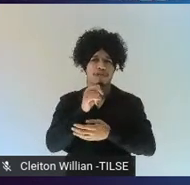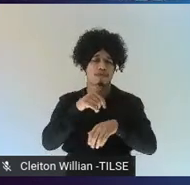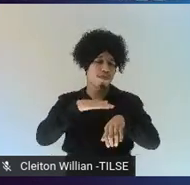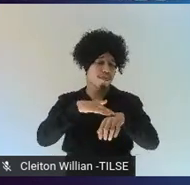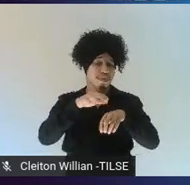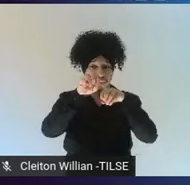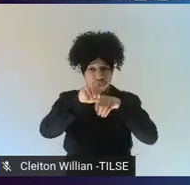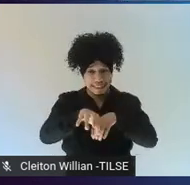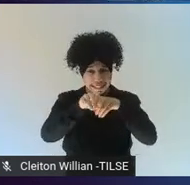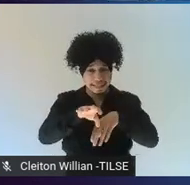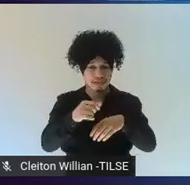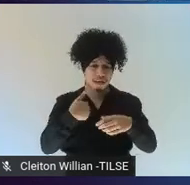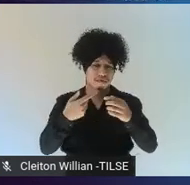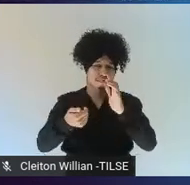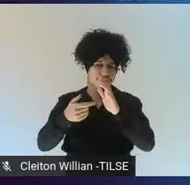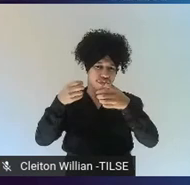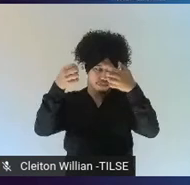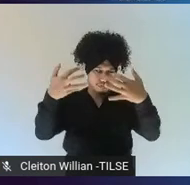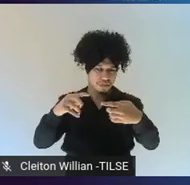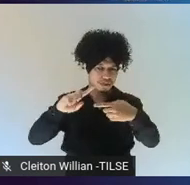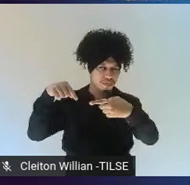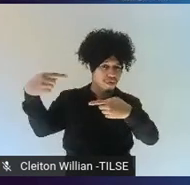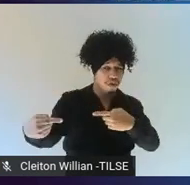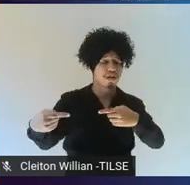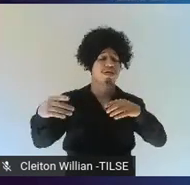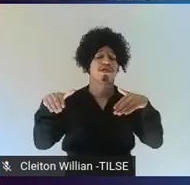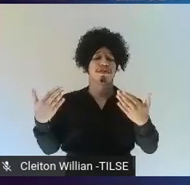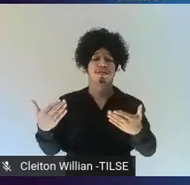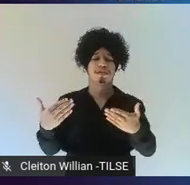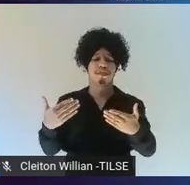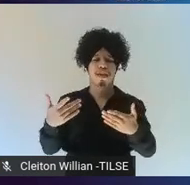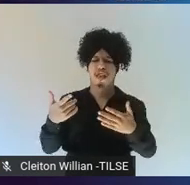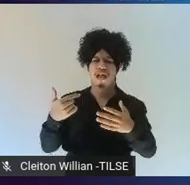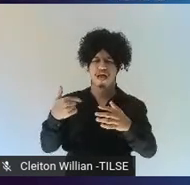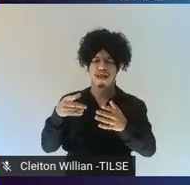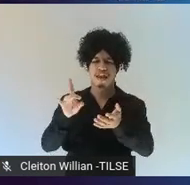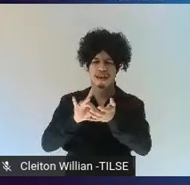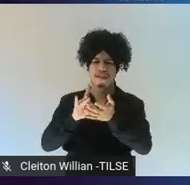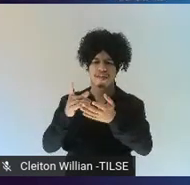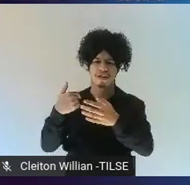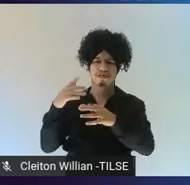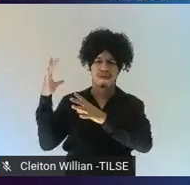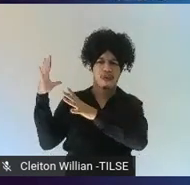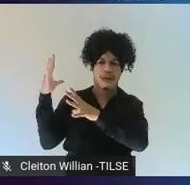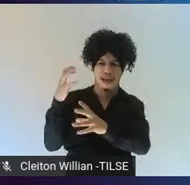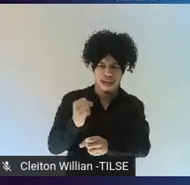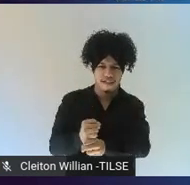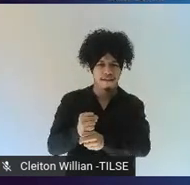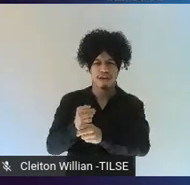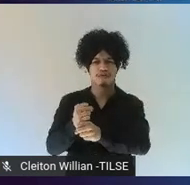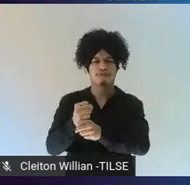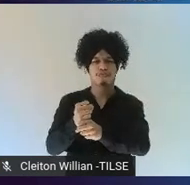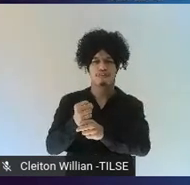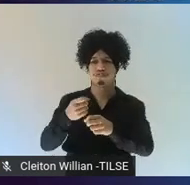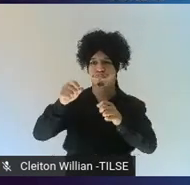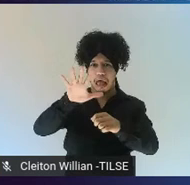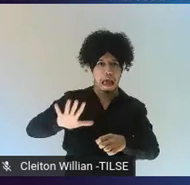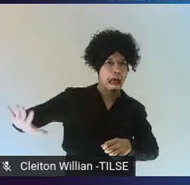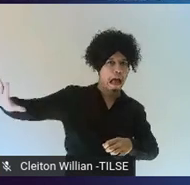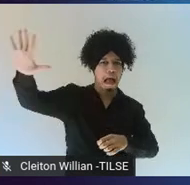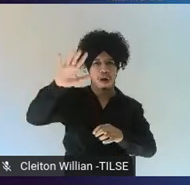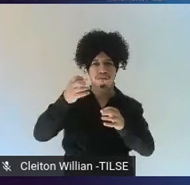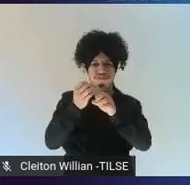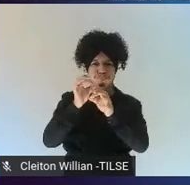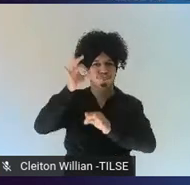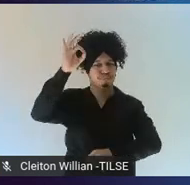So, this is not a comprehensive review of what's happening in EMI is my point. And the two case studies I chose